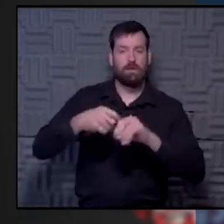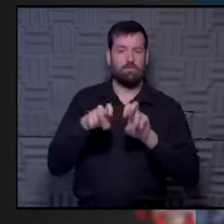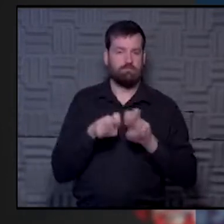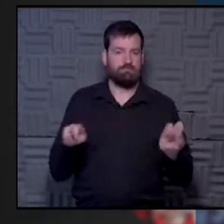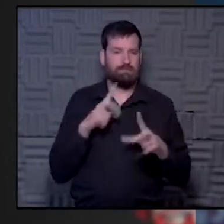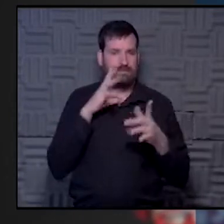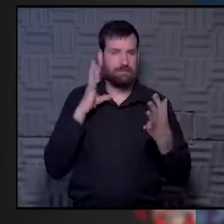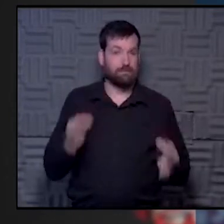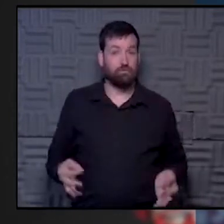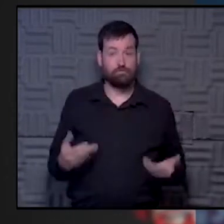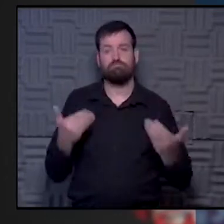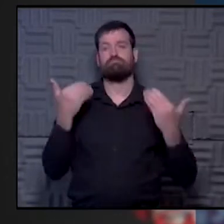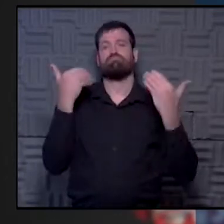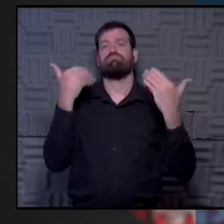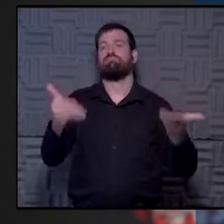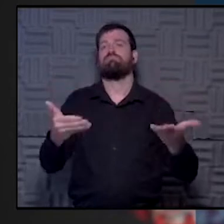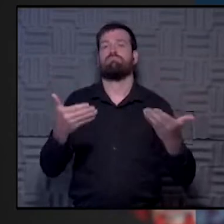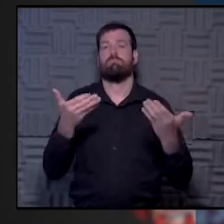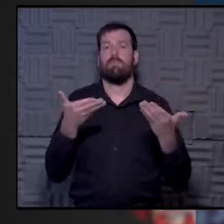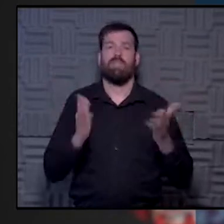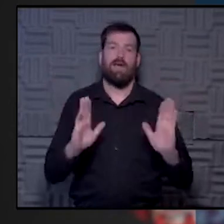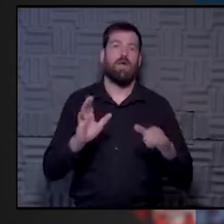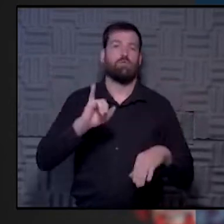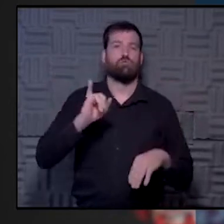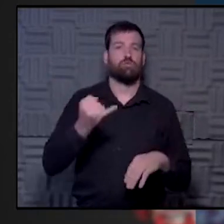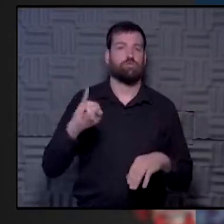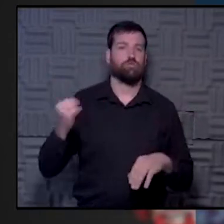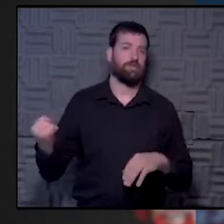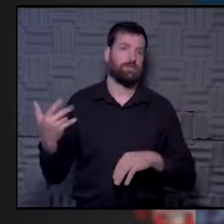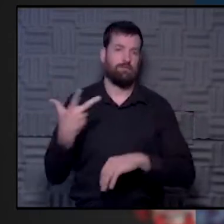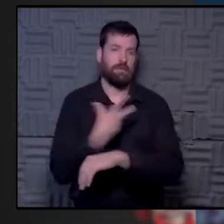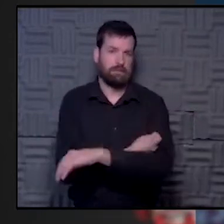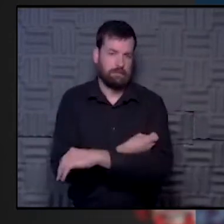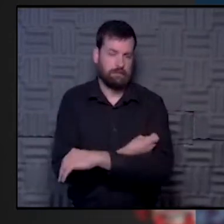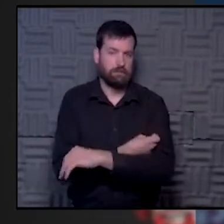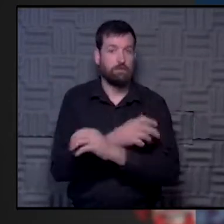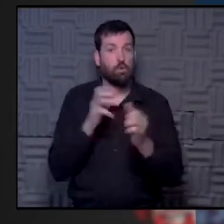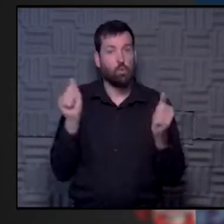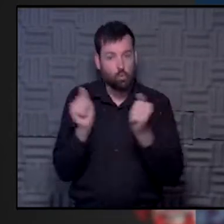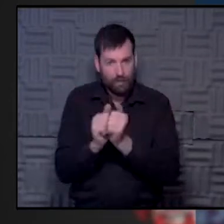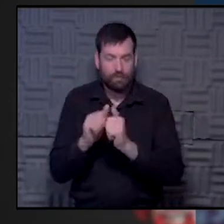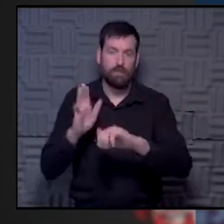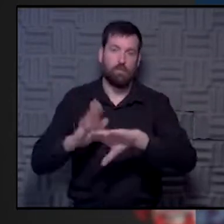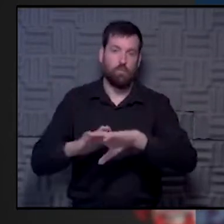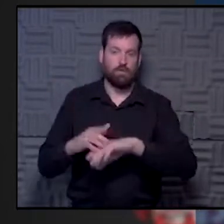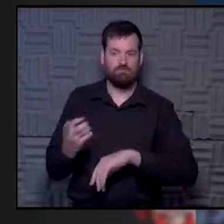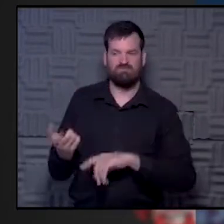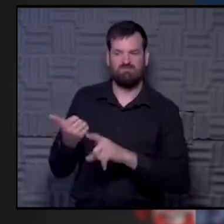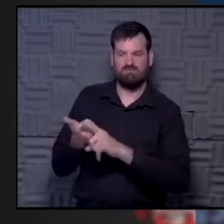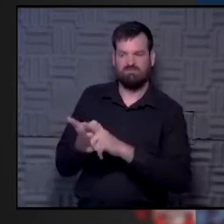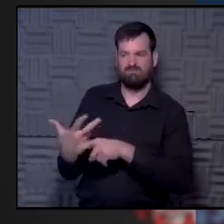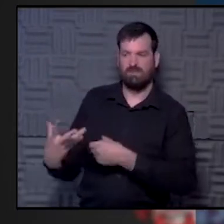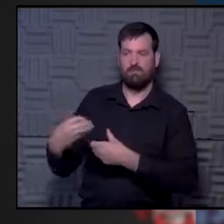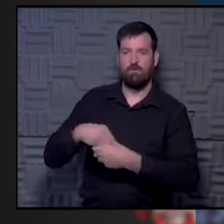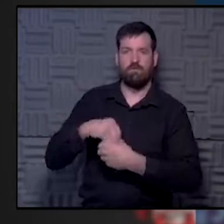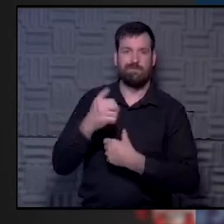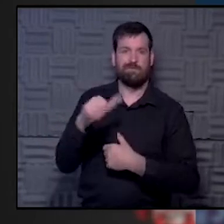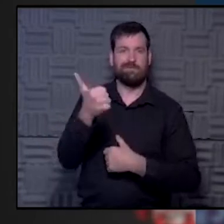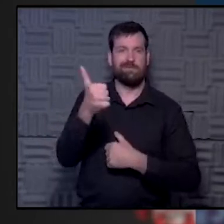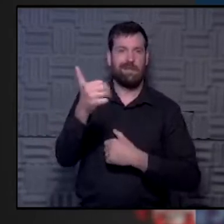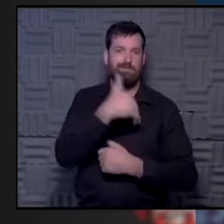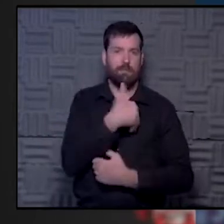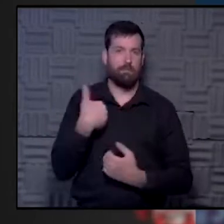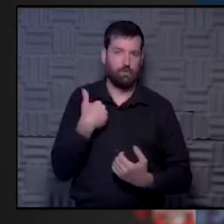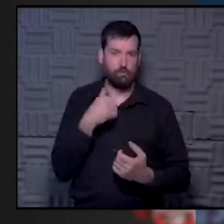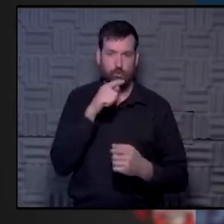decision to allow Johnson & Johnson vaccines to resume with a warning. He was one of the 10 members of the